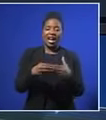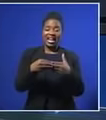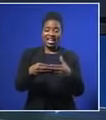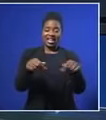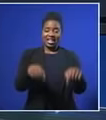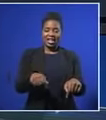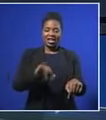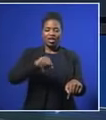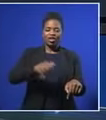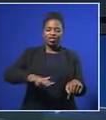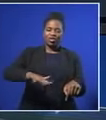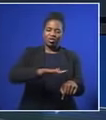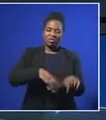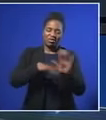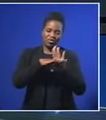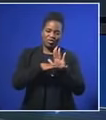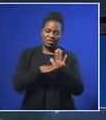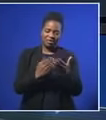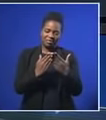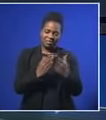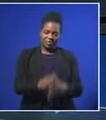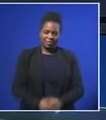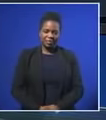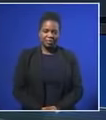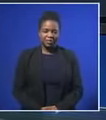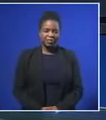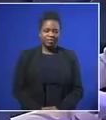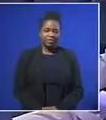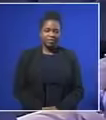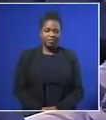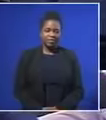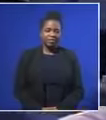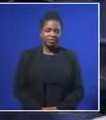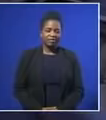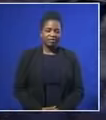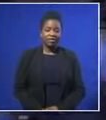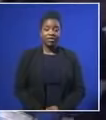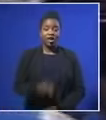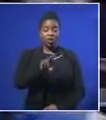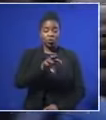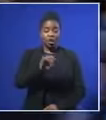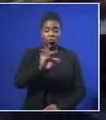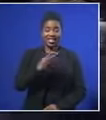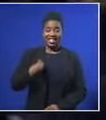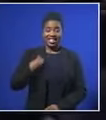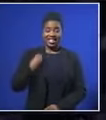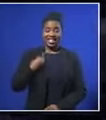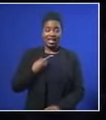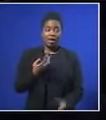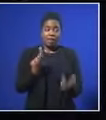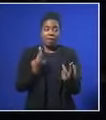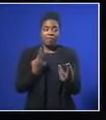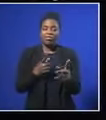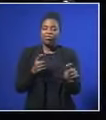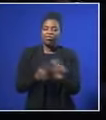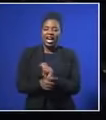here in Johannesburg on a leadership programme. Heidi Jokos reports. 200 young Africans who are hoping to change